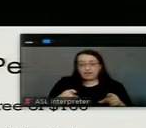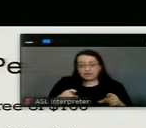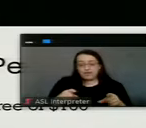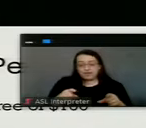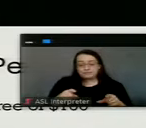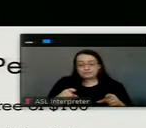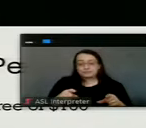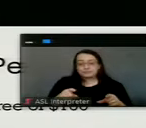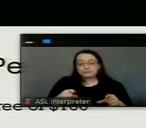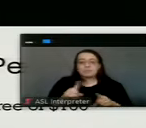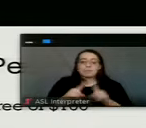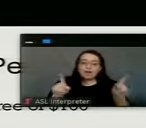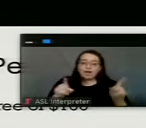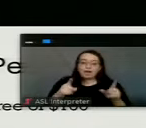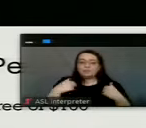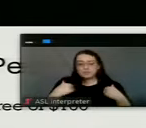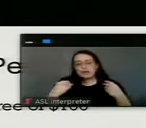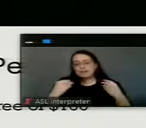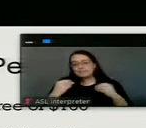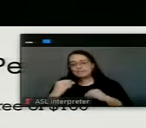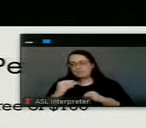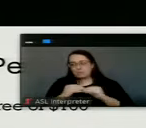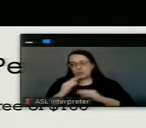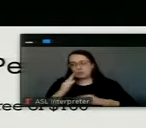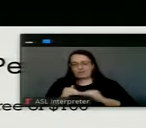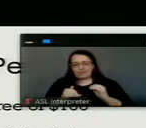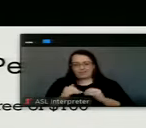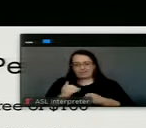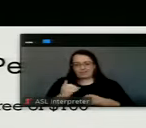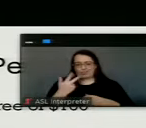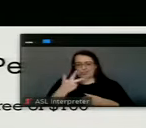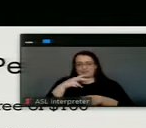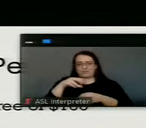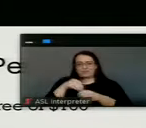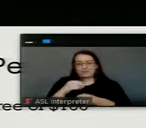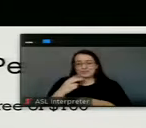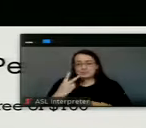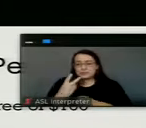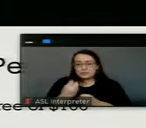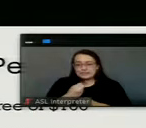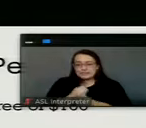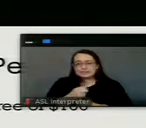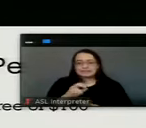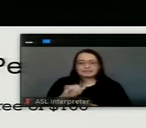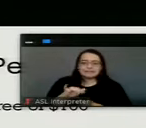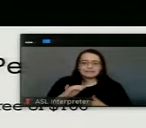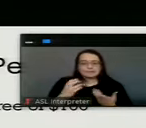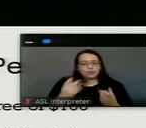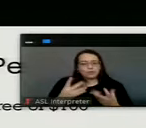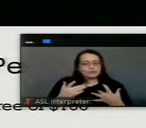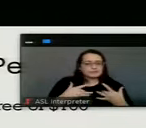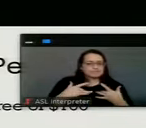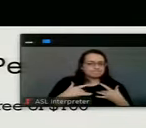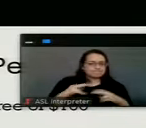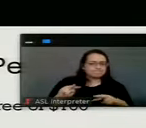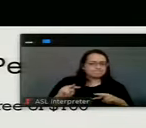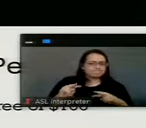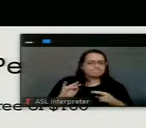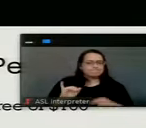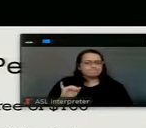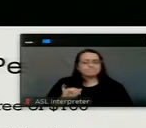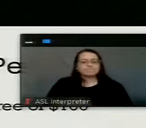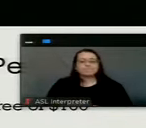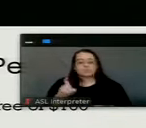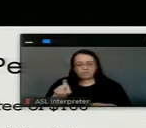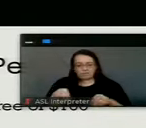Um, but if you have more than that in a two year period, um, there is some concerns being raised. Um, you also have